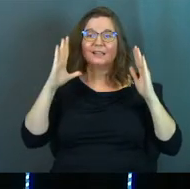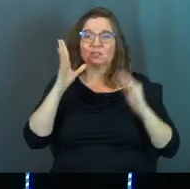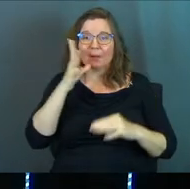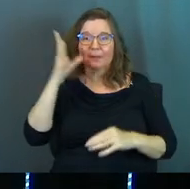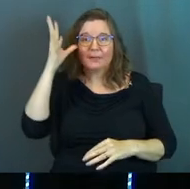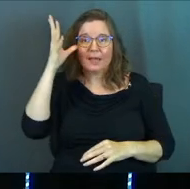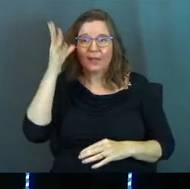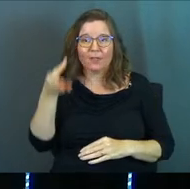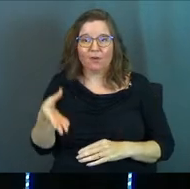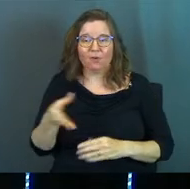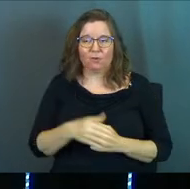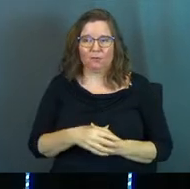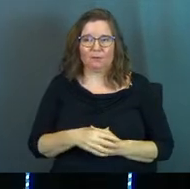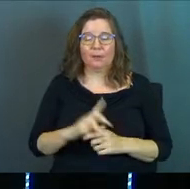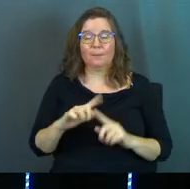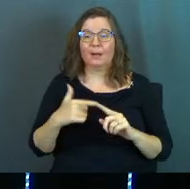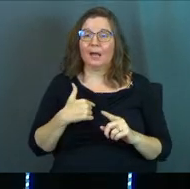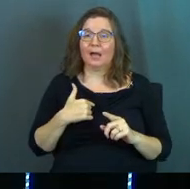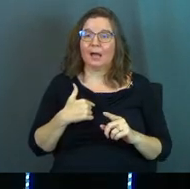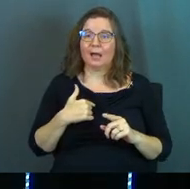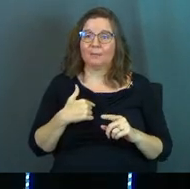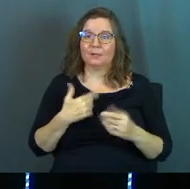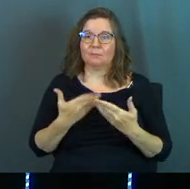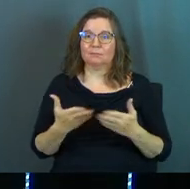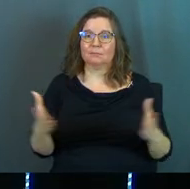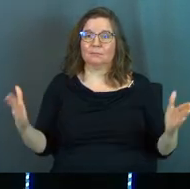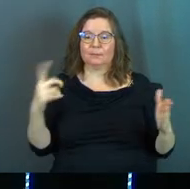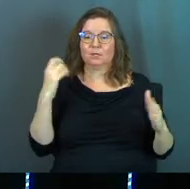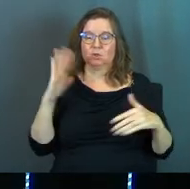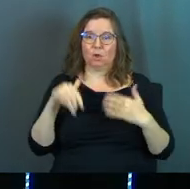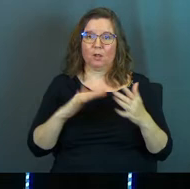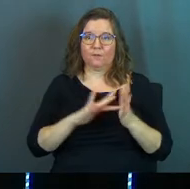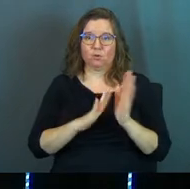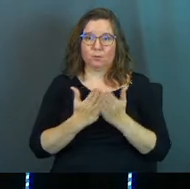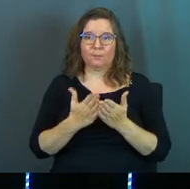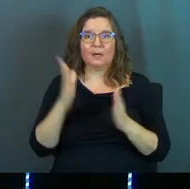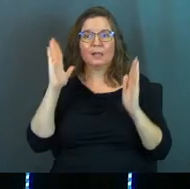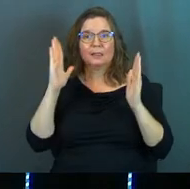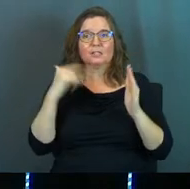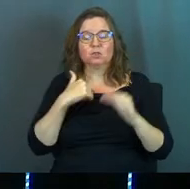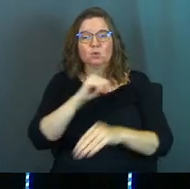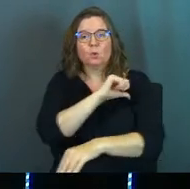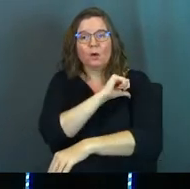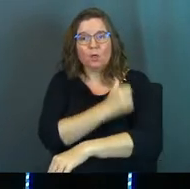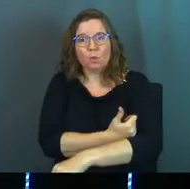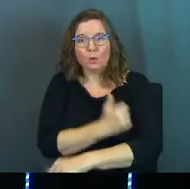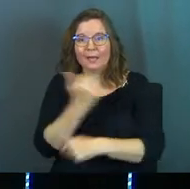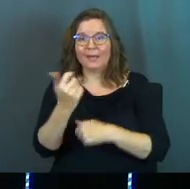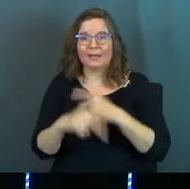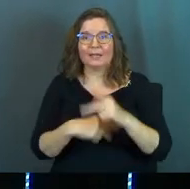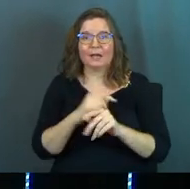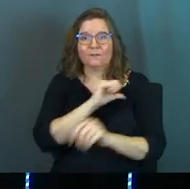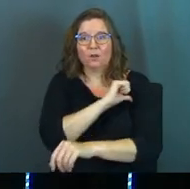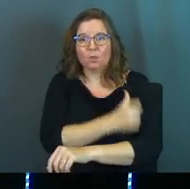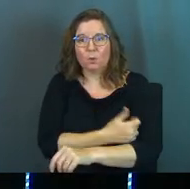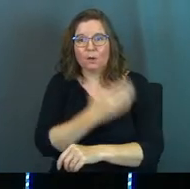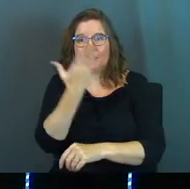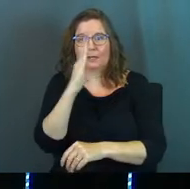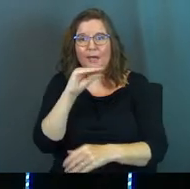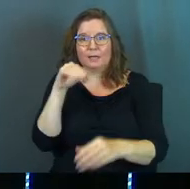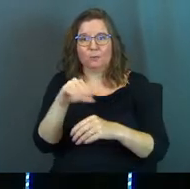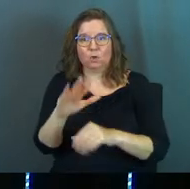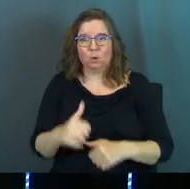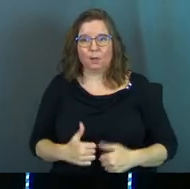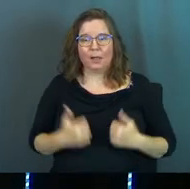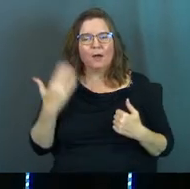listen to mom and dad there, but I'm going to draw the wider principle because it's all over the scripture. Listen to authority, any kind of authority that God has placed